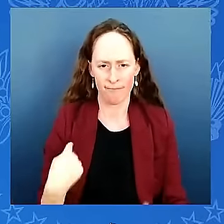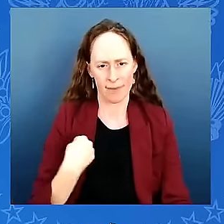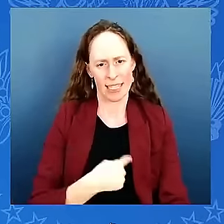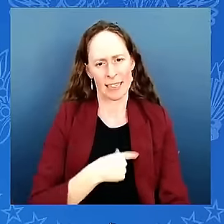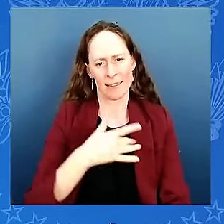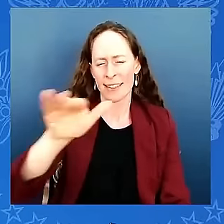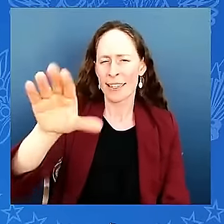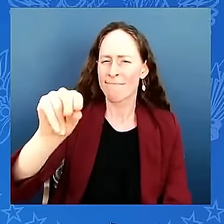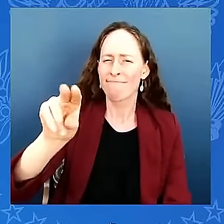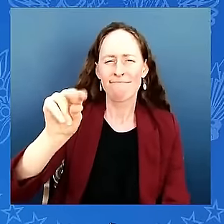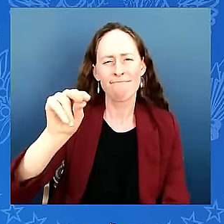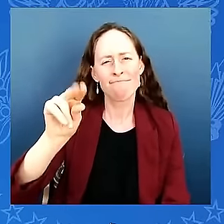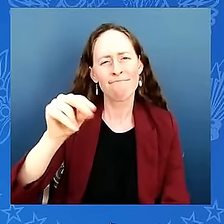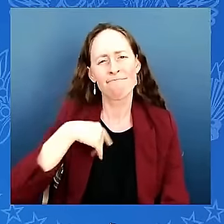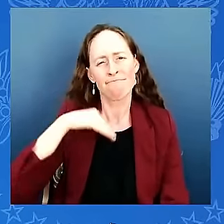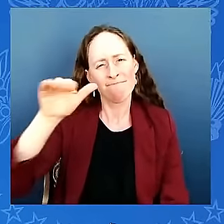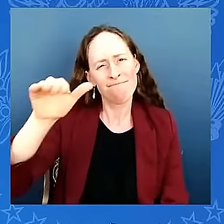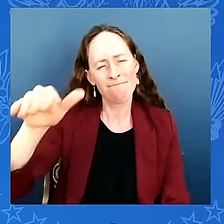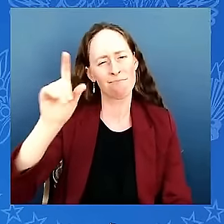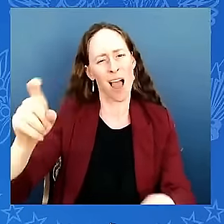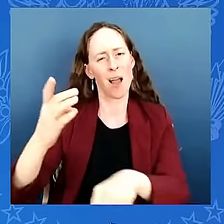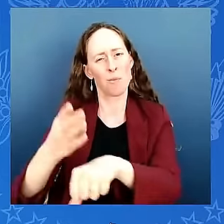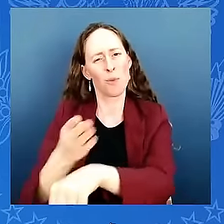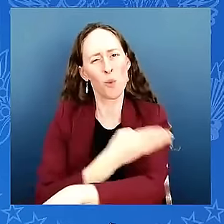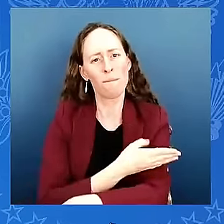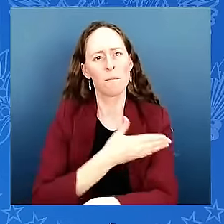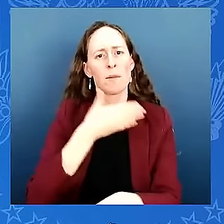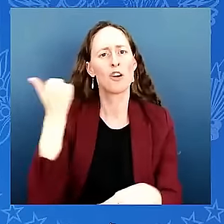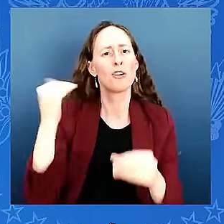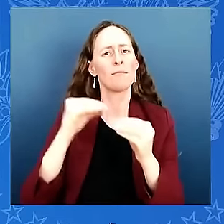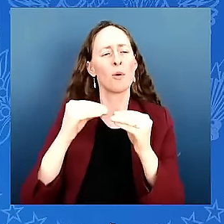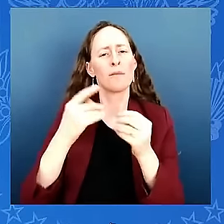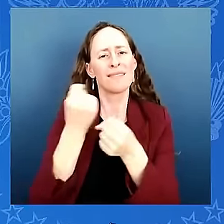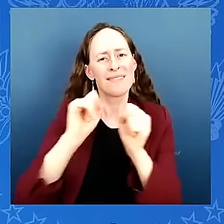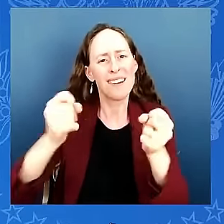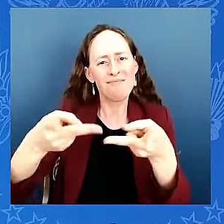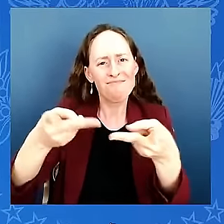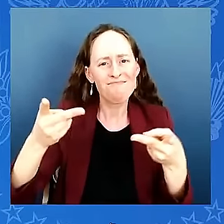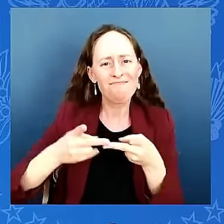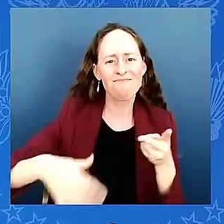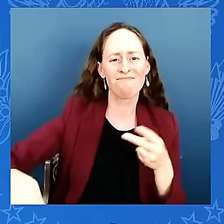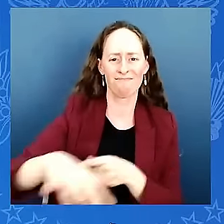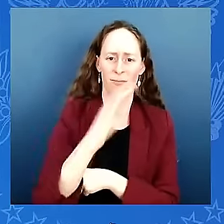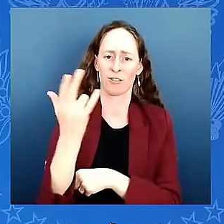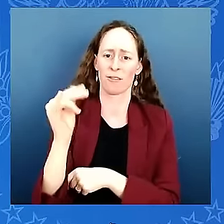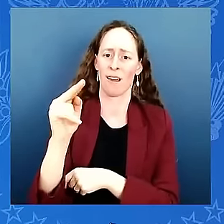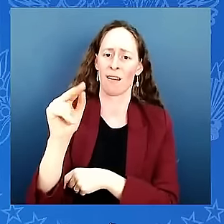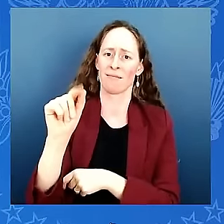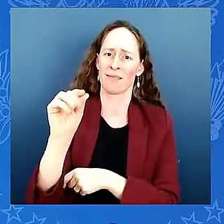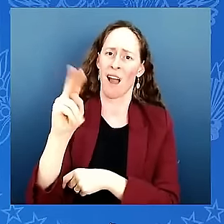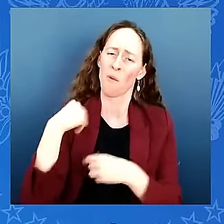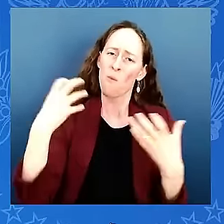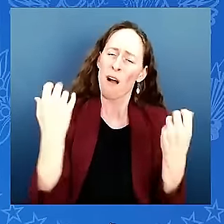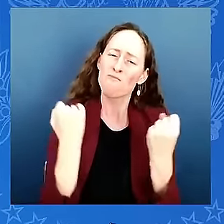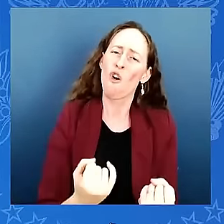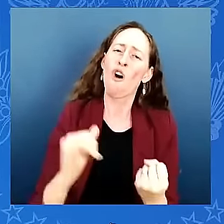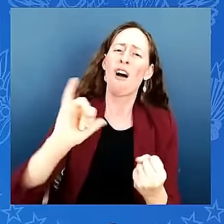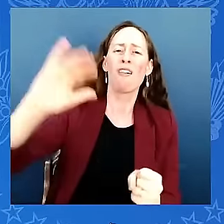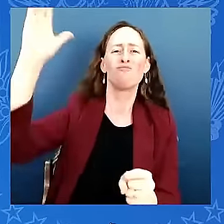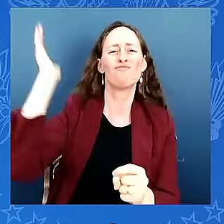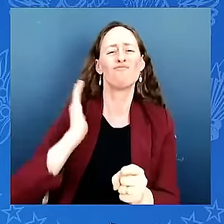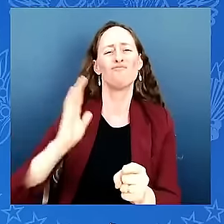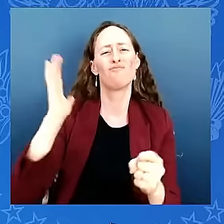but there was never funding to make it happen but now after 50 years of organizing thanks to you and your